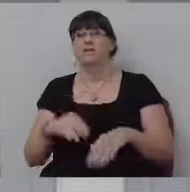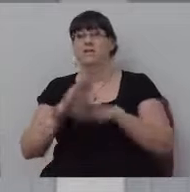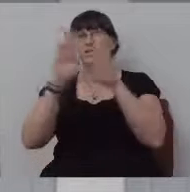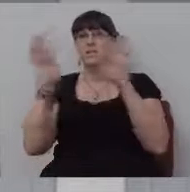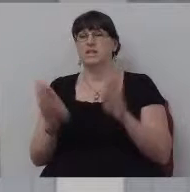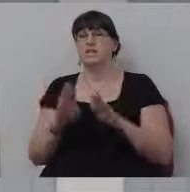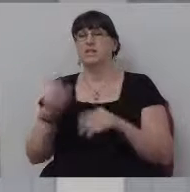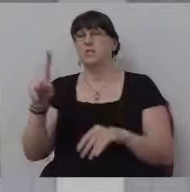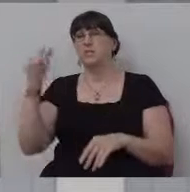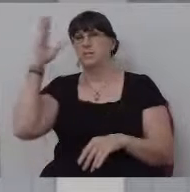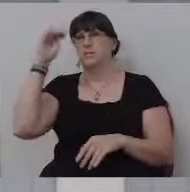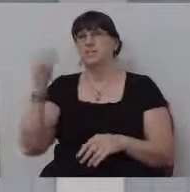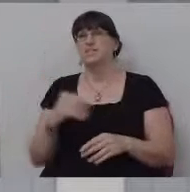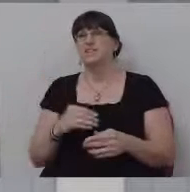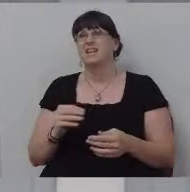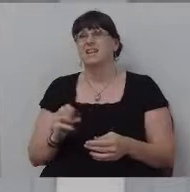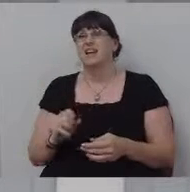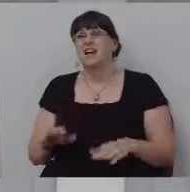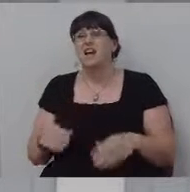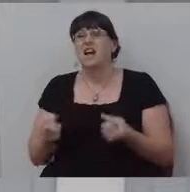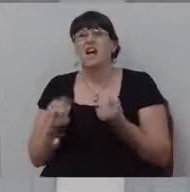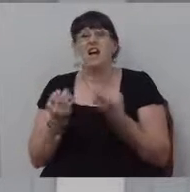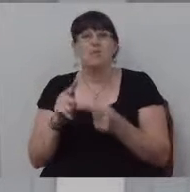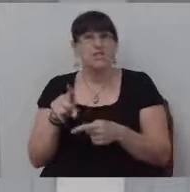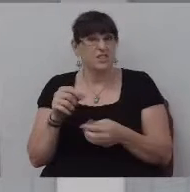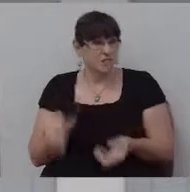and Bobby Olson comes up and how much did you give?